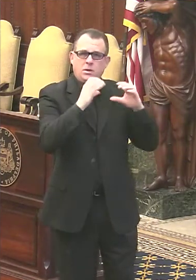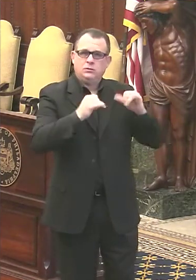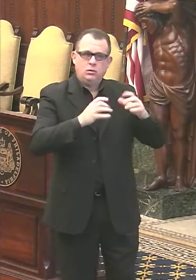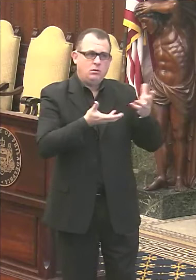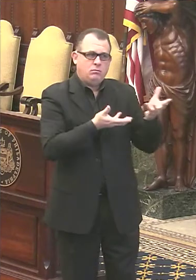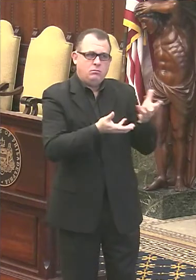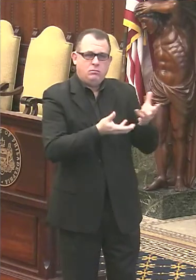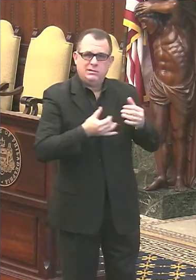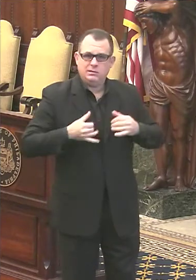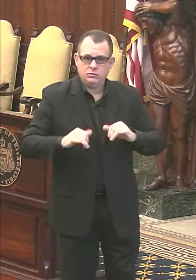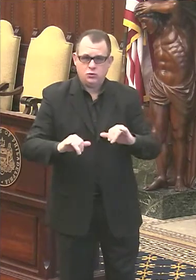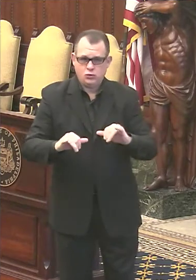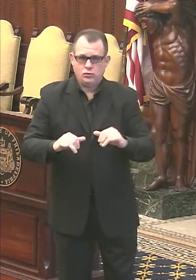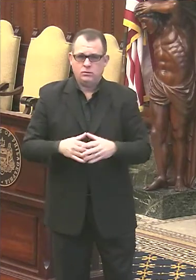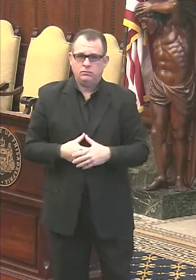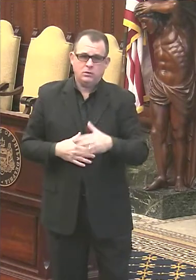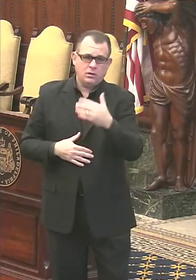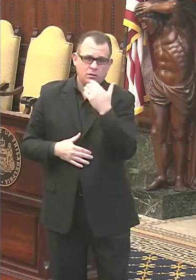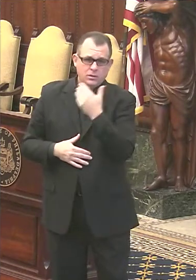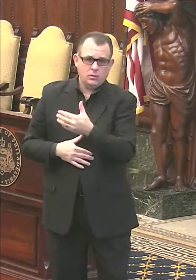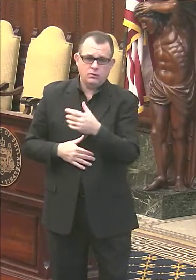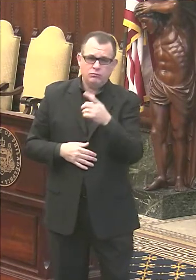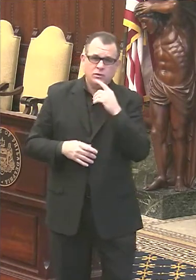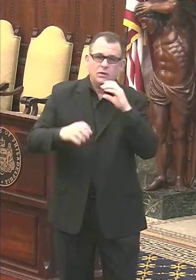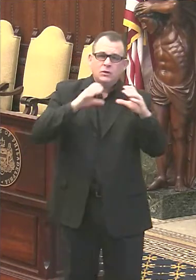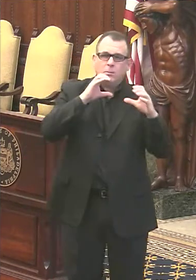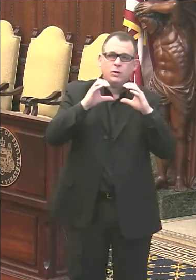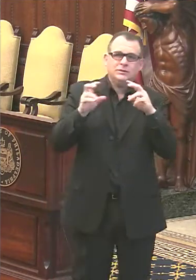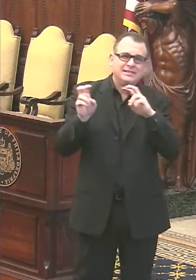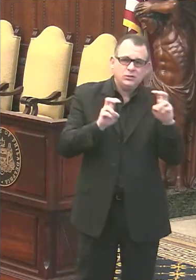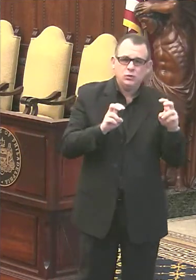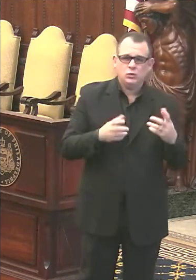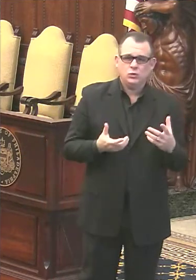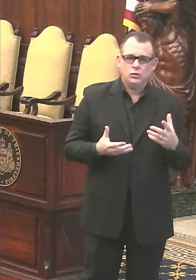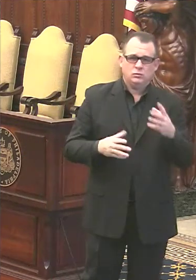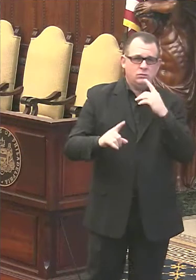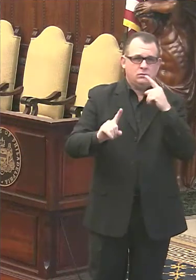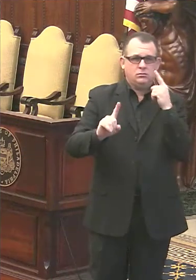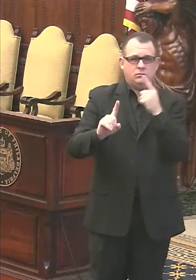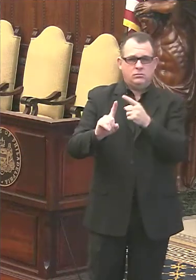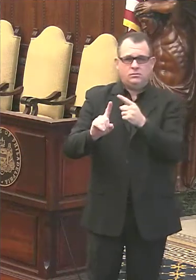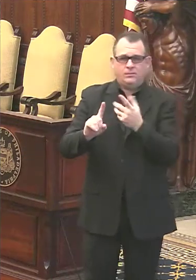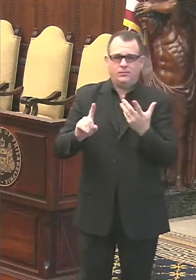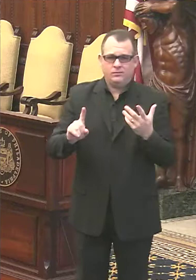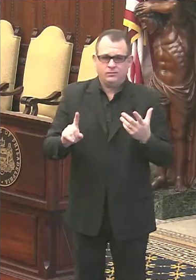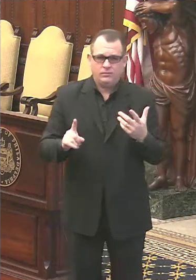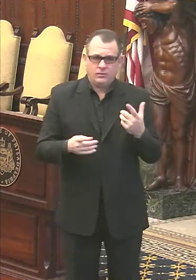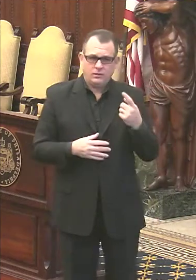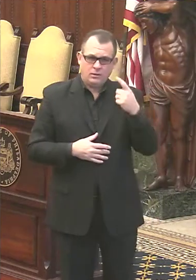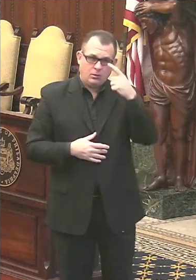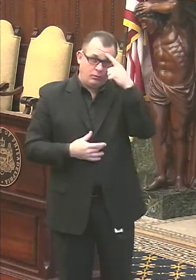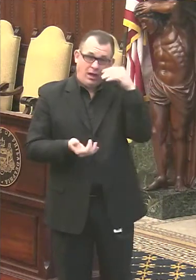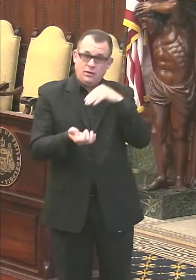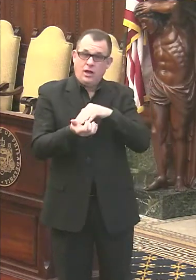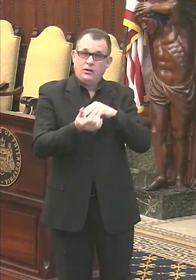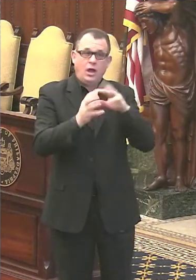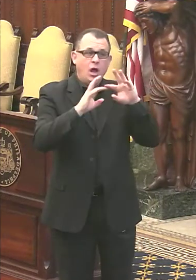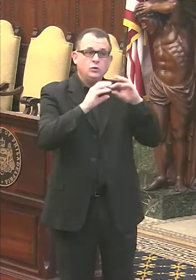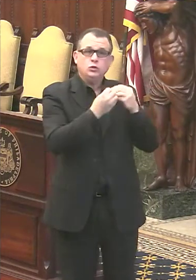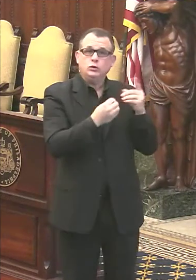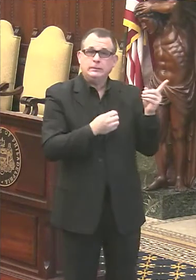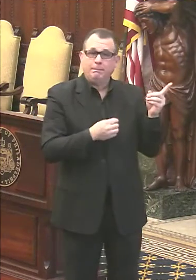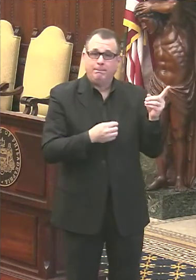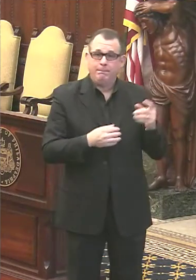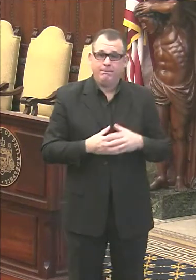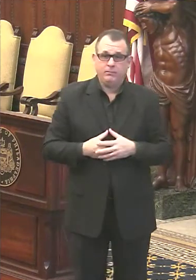speaking of communication logistics, I guess it kind of rolls downhill. The black doctors consortium has, has been vaccinating